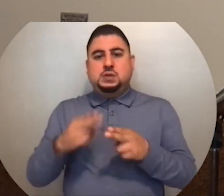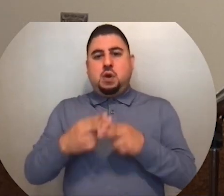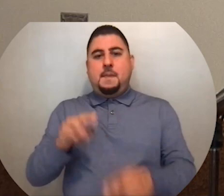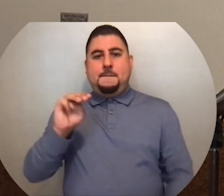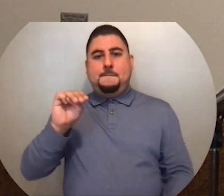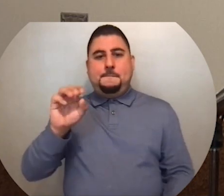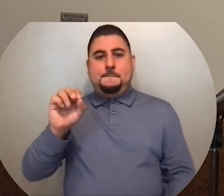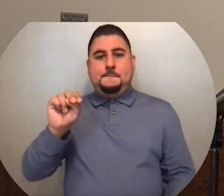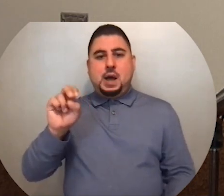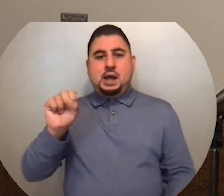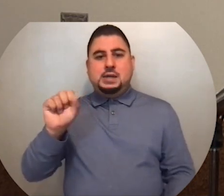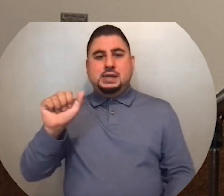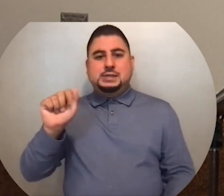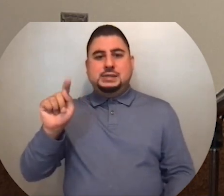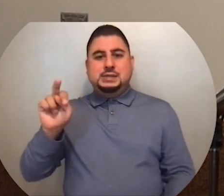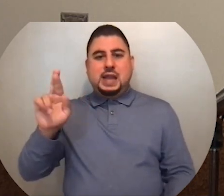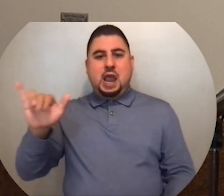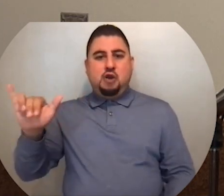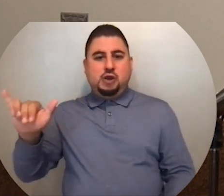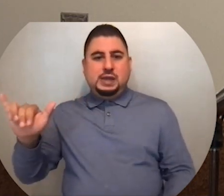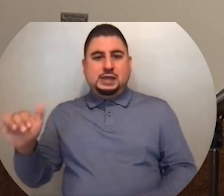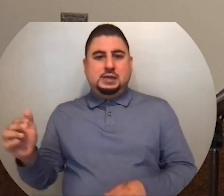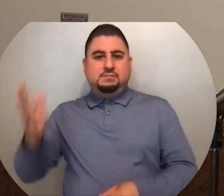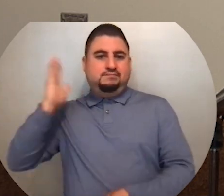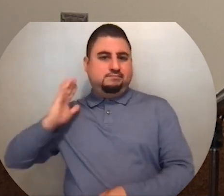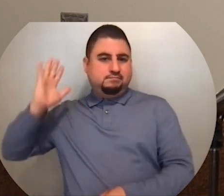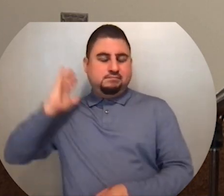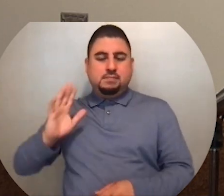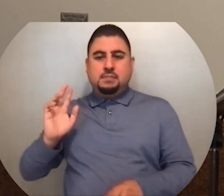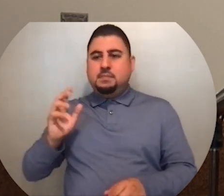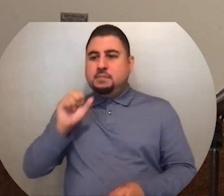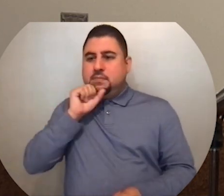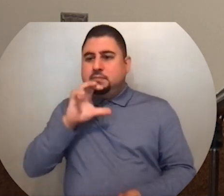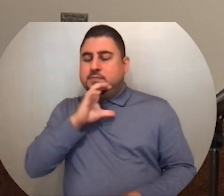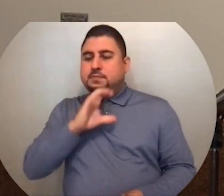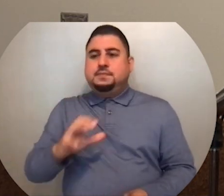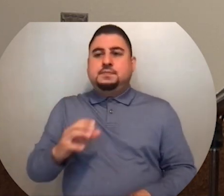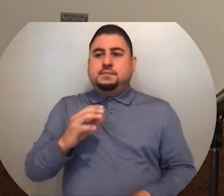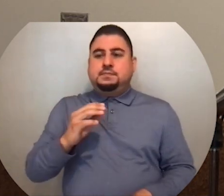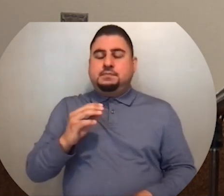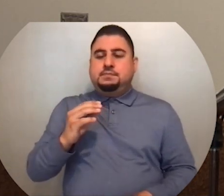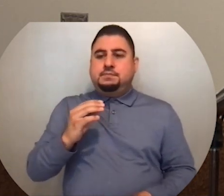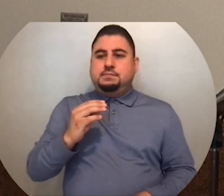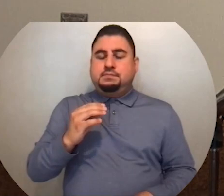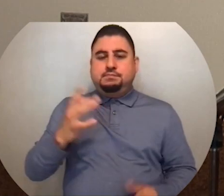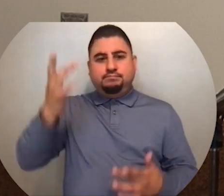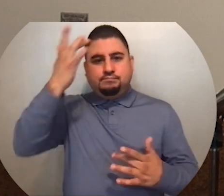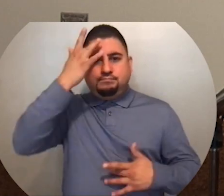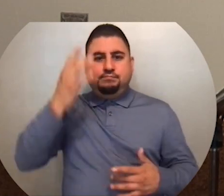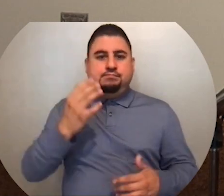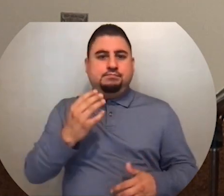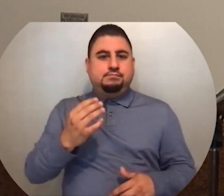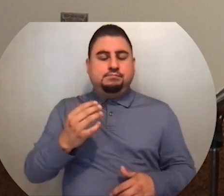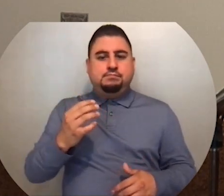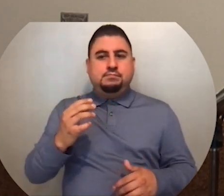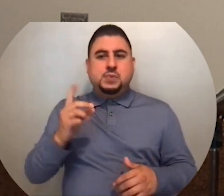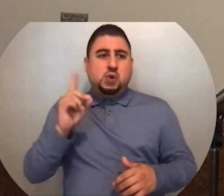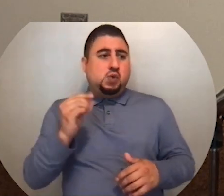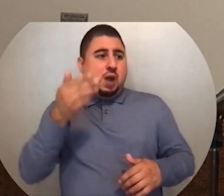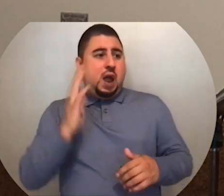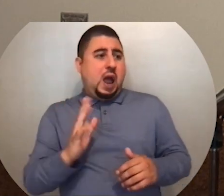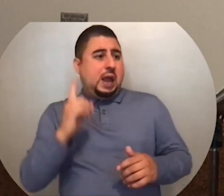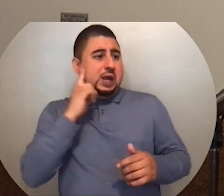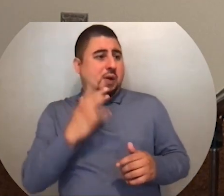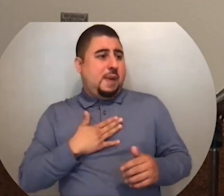monastery days. Elders, people who are infirm, people who are homebound, who often ask the question, oh, does God hear my